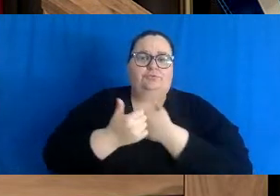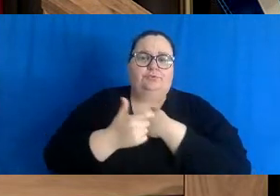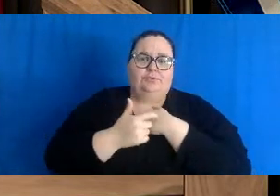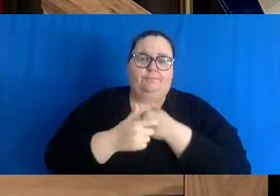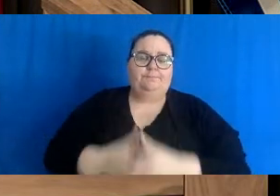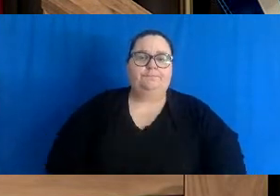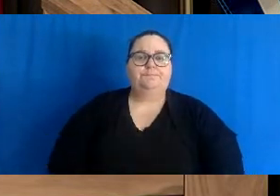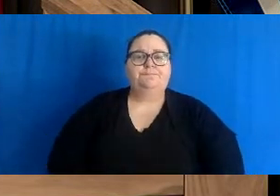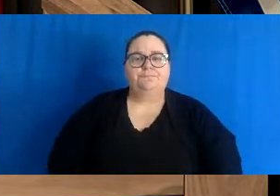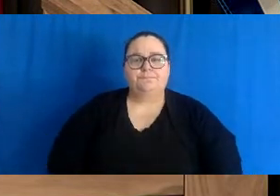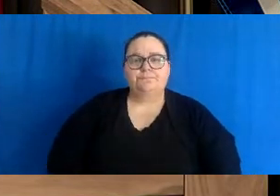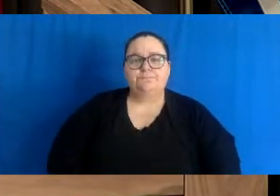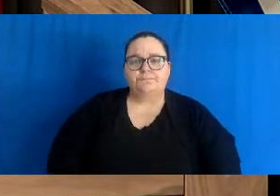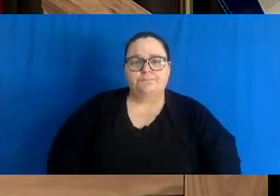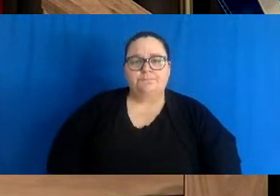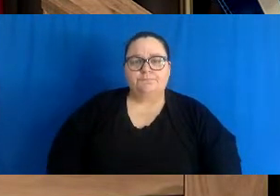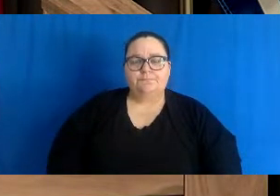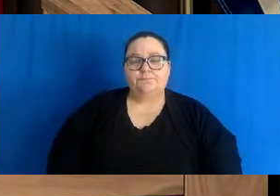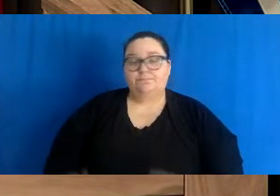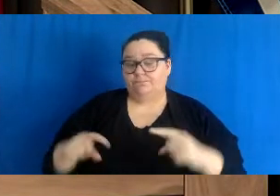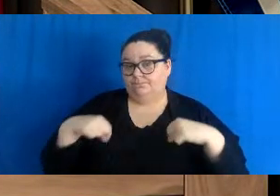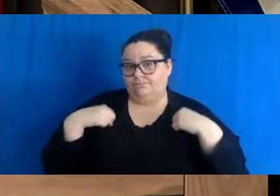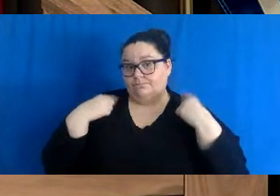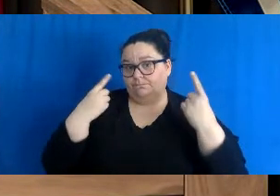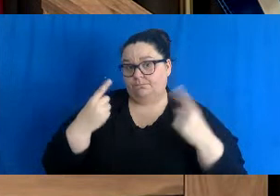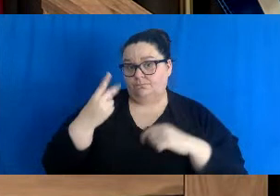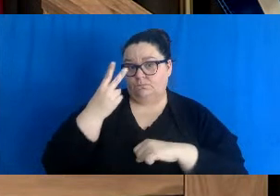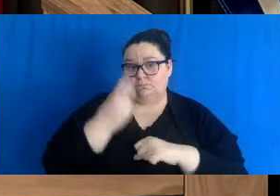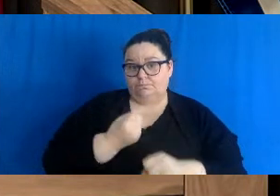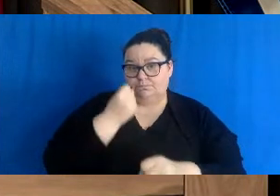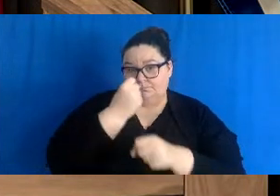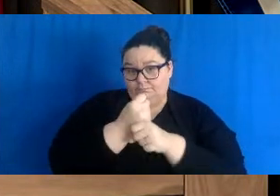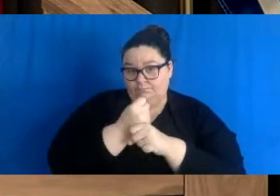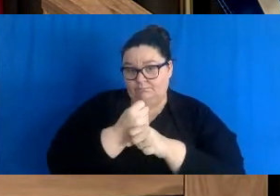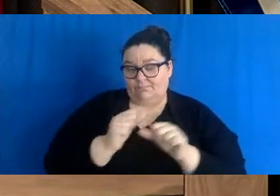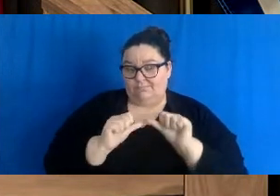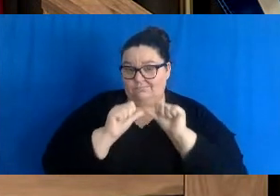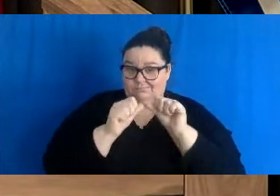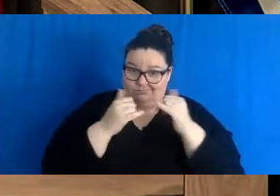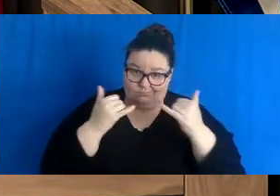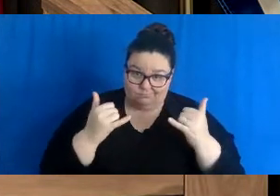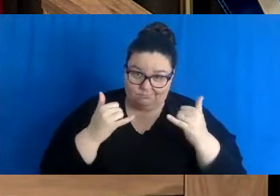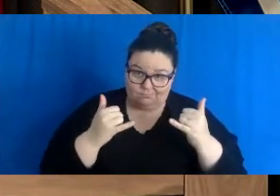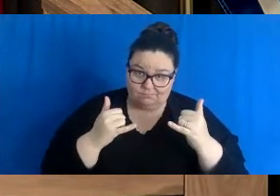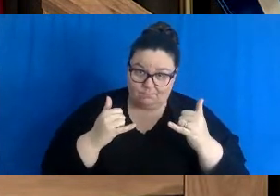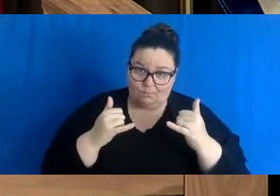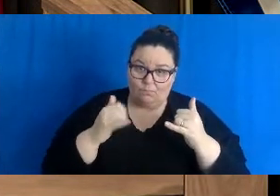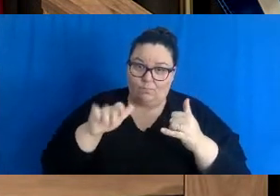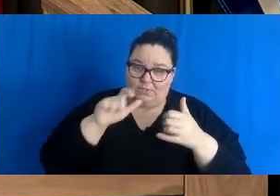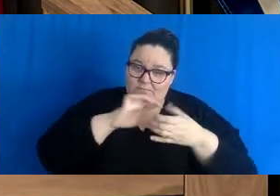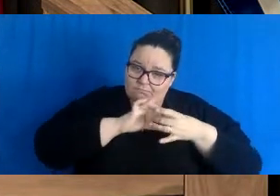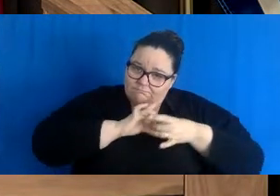But as we have done over the last two years, and as we must do at this time, we must come together.